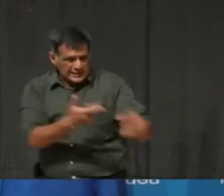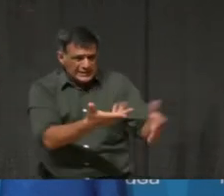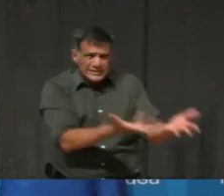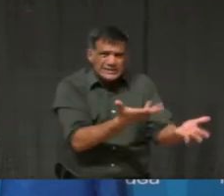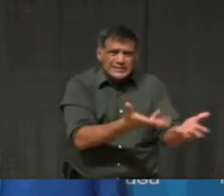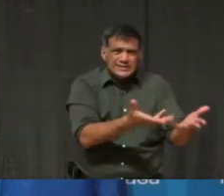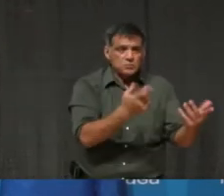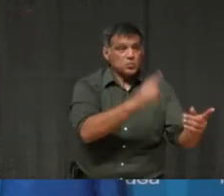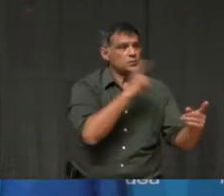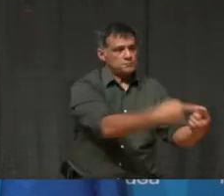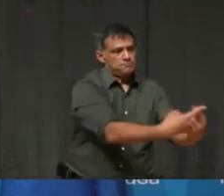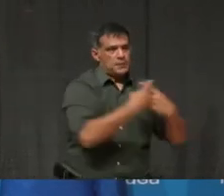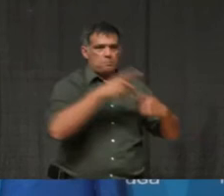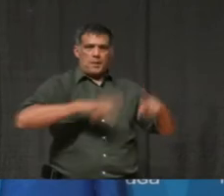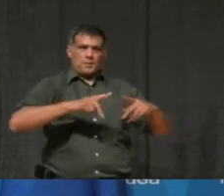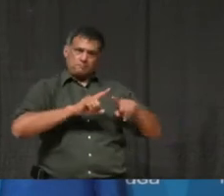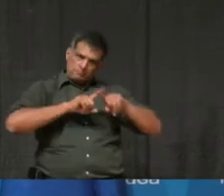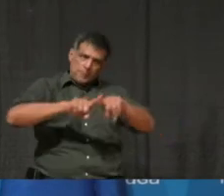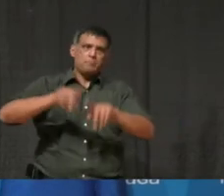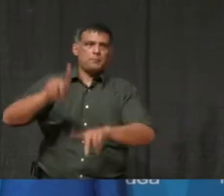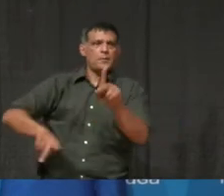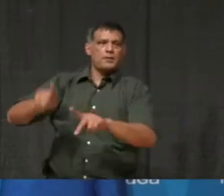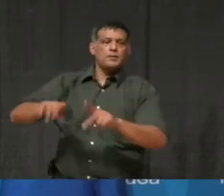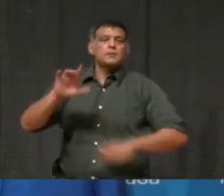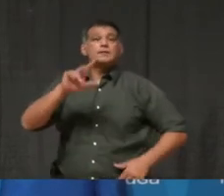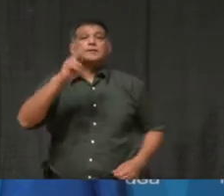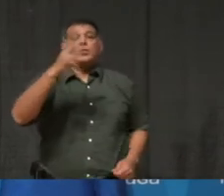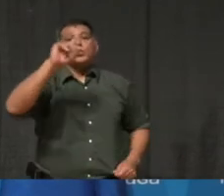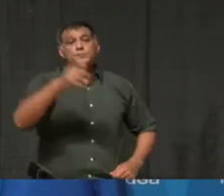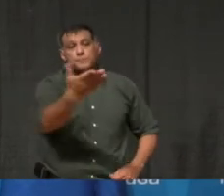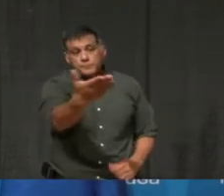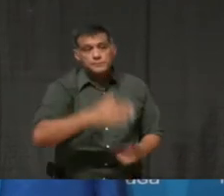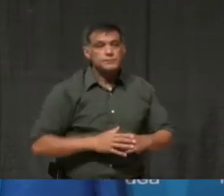Follow up. Thank you. And my next question is for Dr. Lowe.